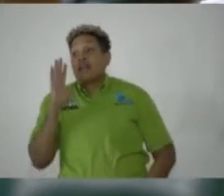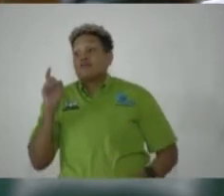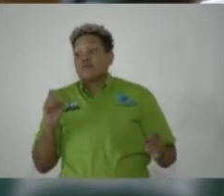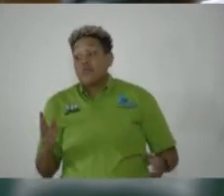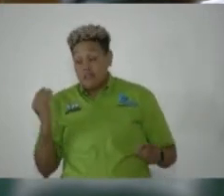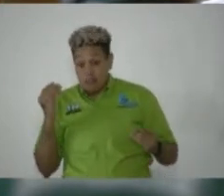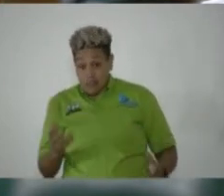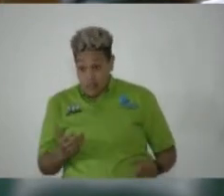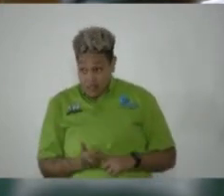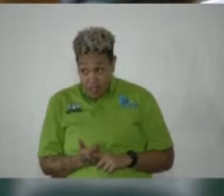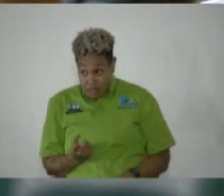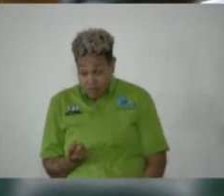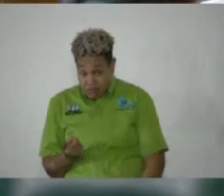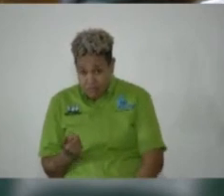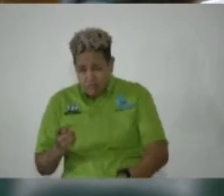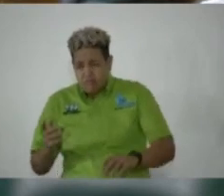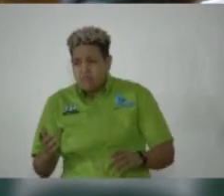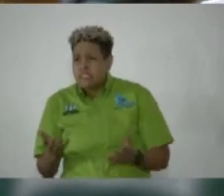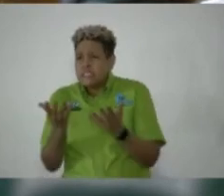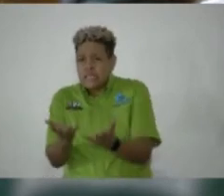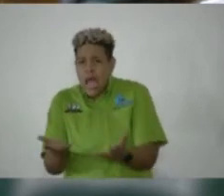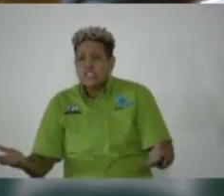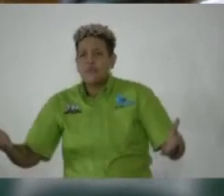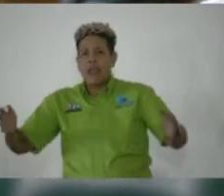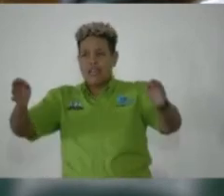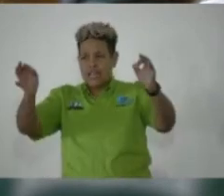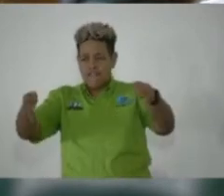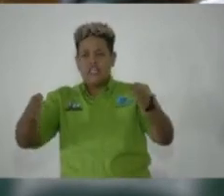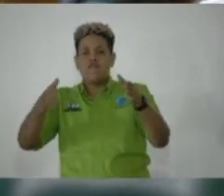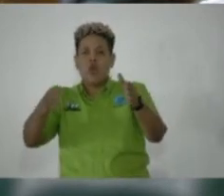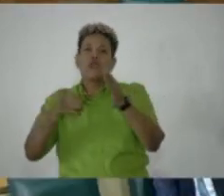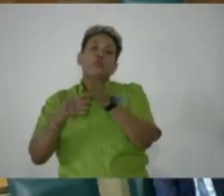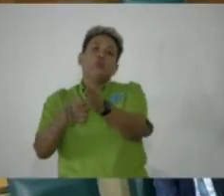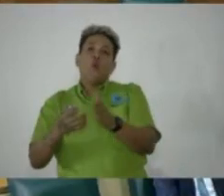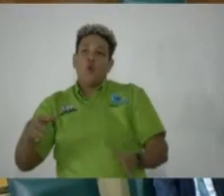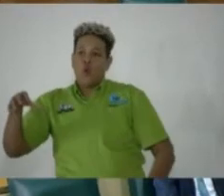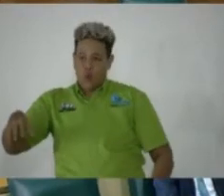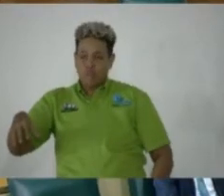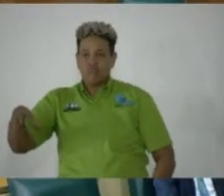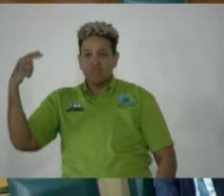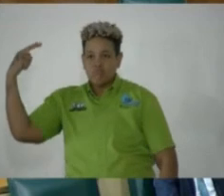is a tangible and definitive way of marking...